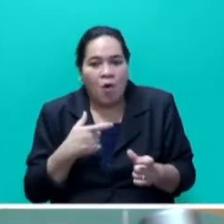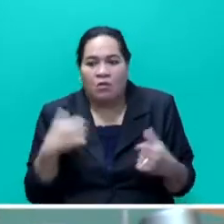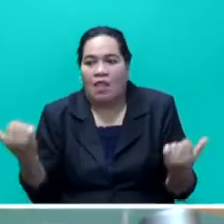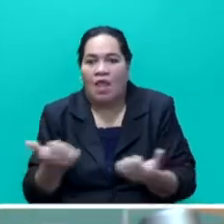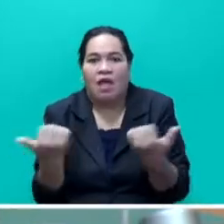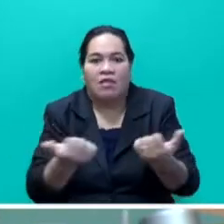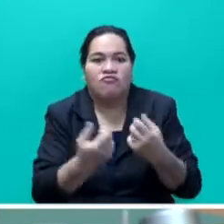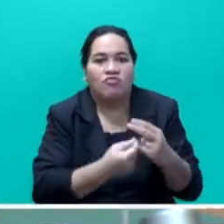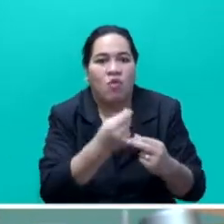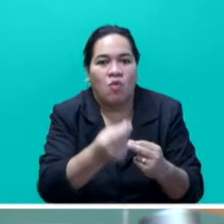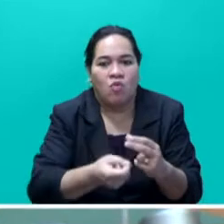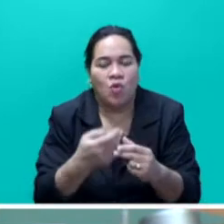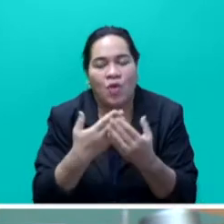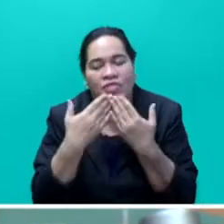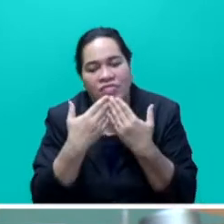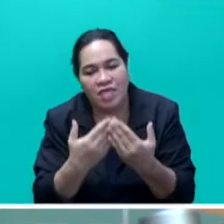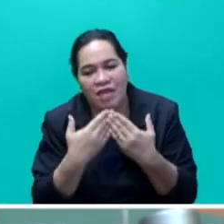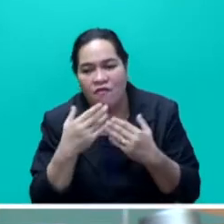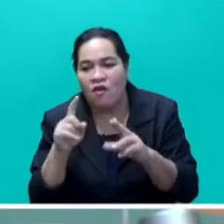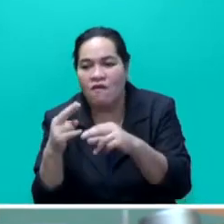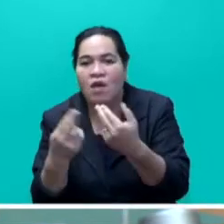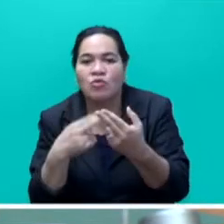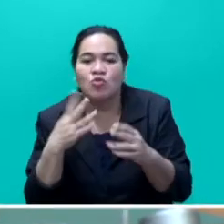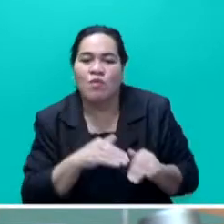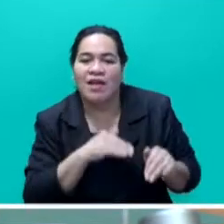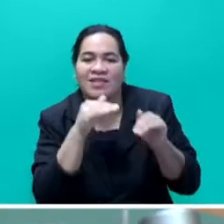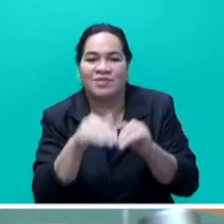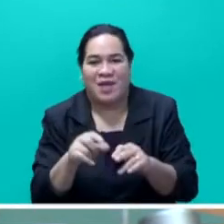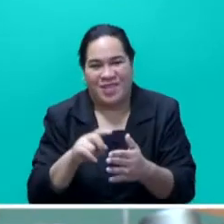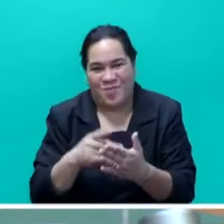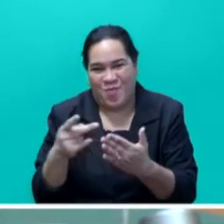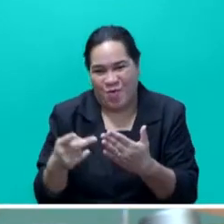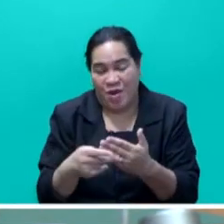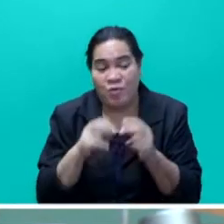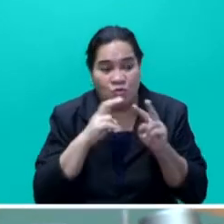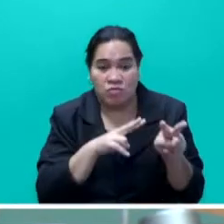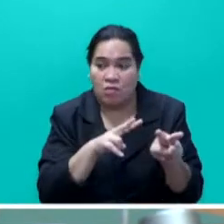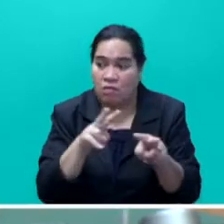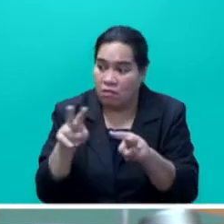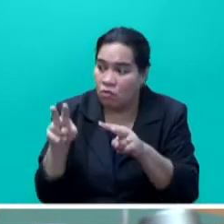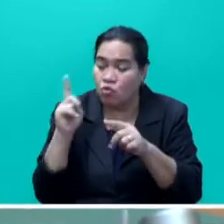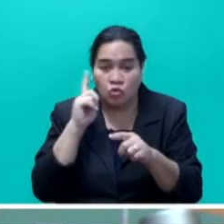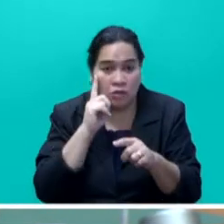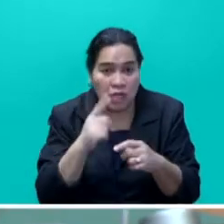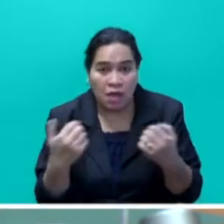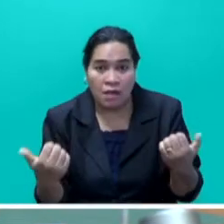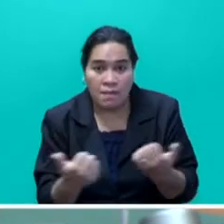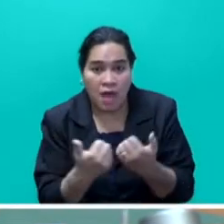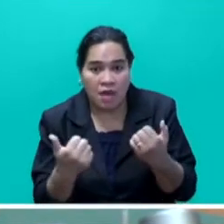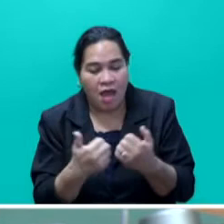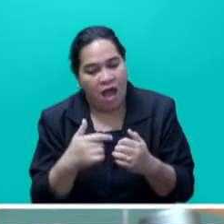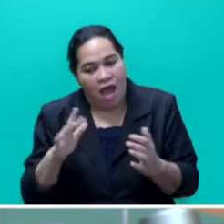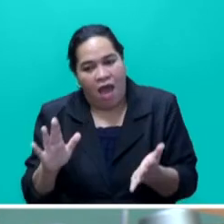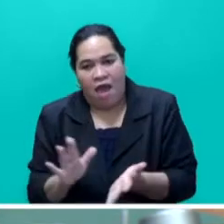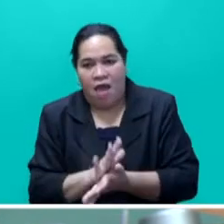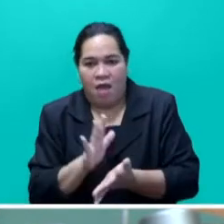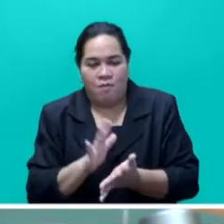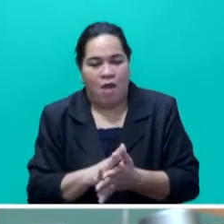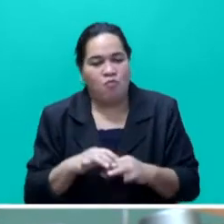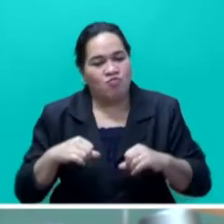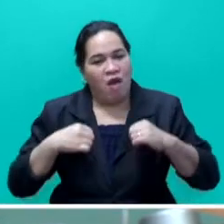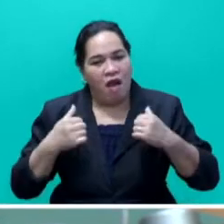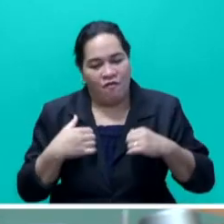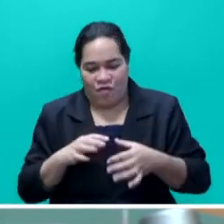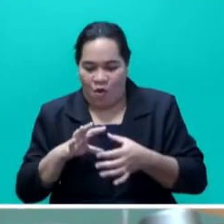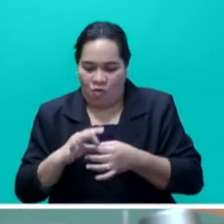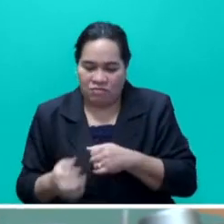the households for participating in this program, and Mr Speaker Sayer, if you go around, you'll see that how households take pride in establishing